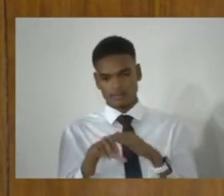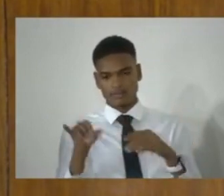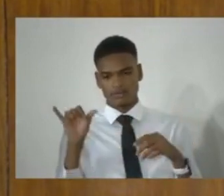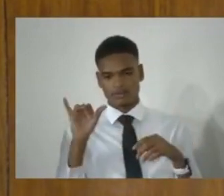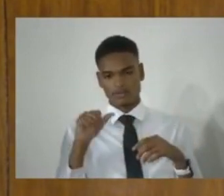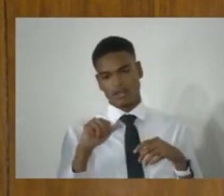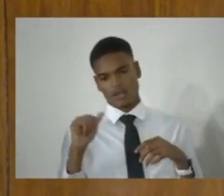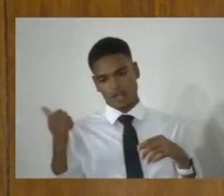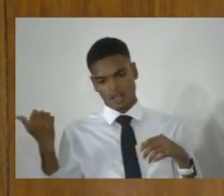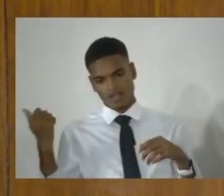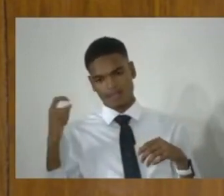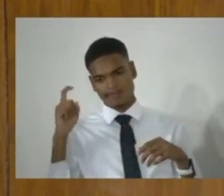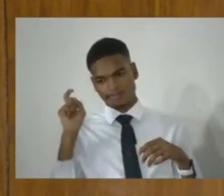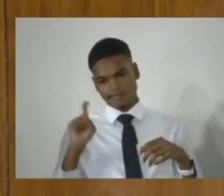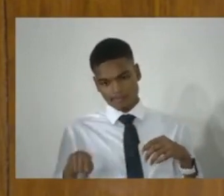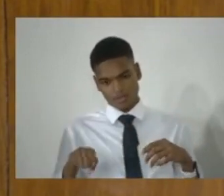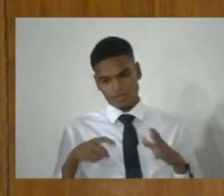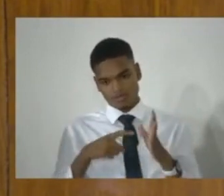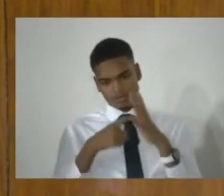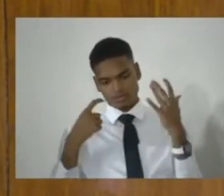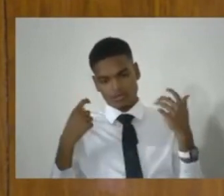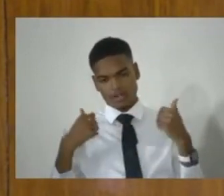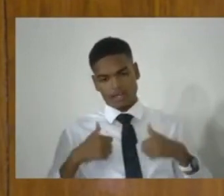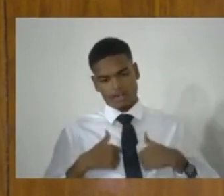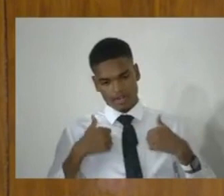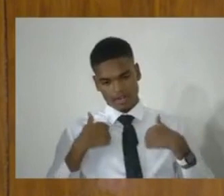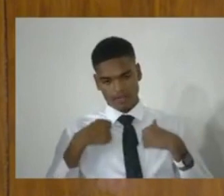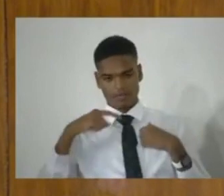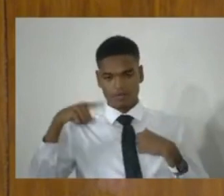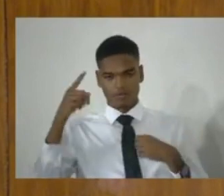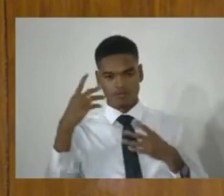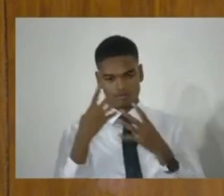sentence provision in clause 45.